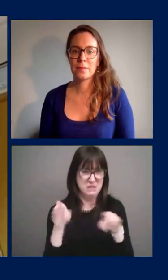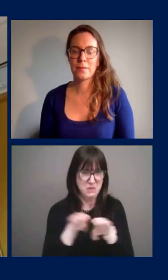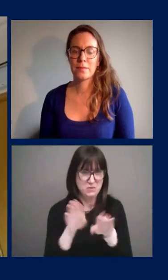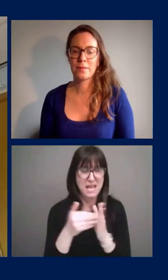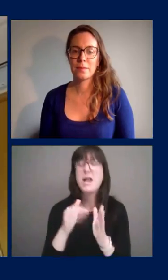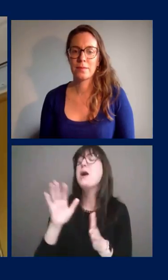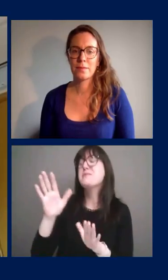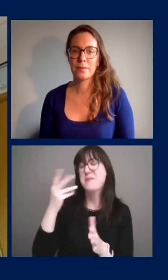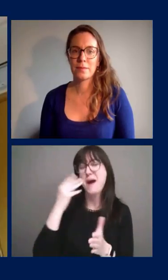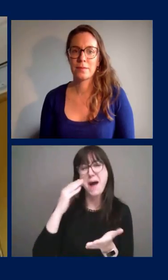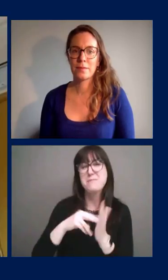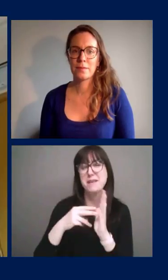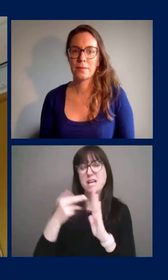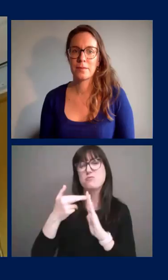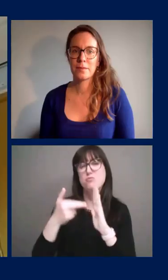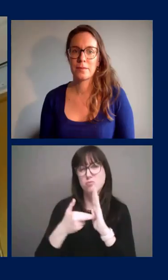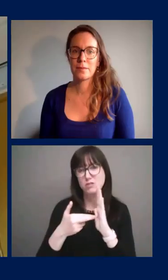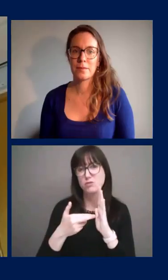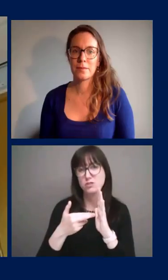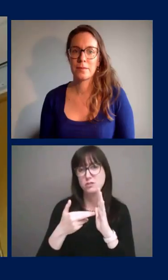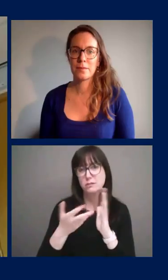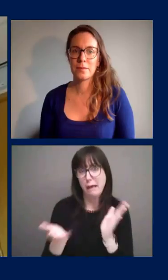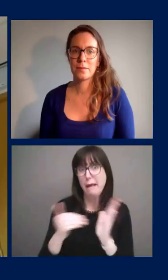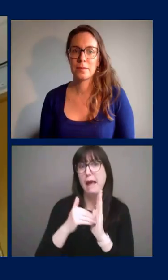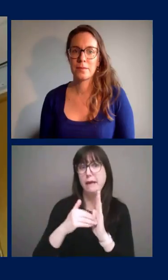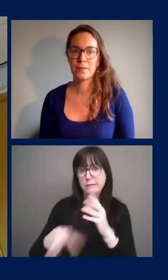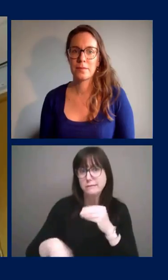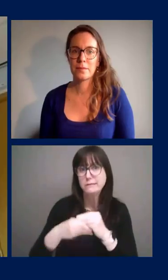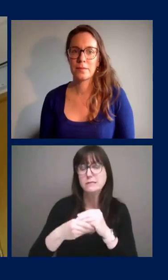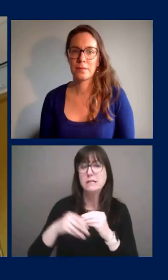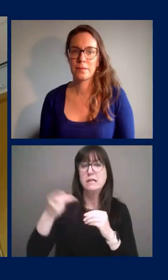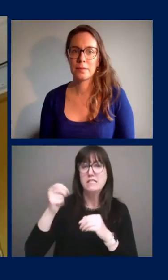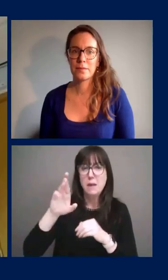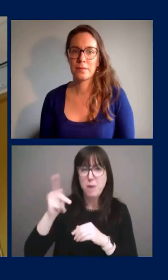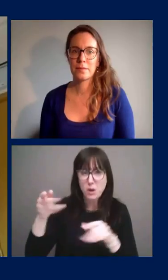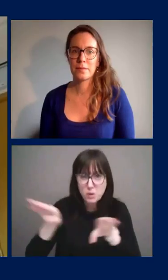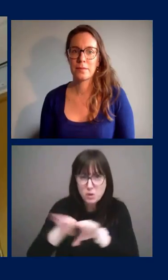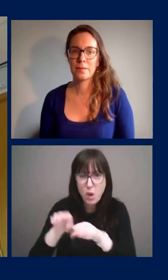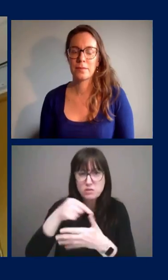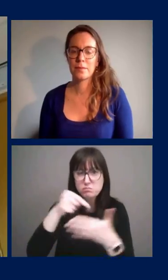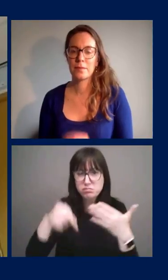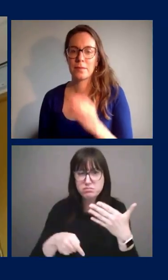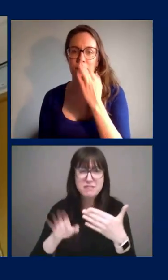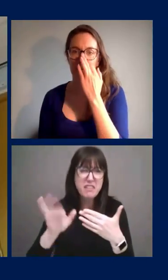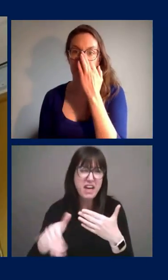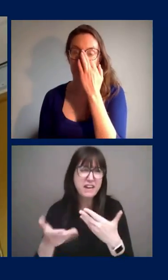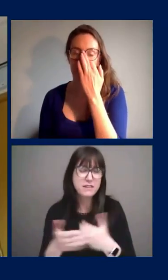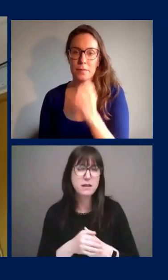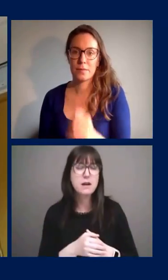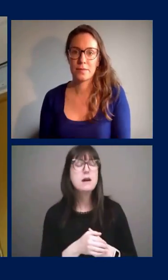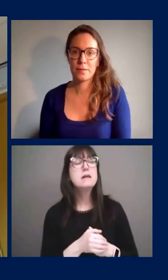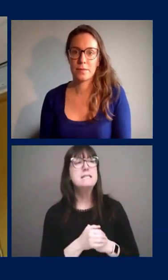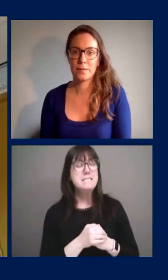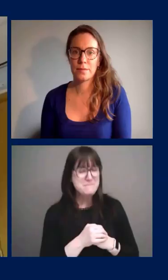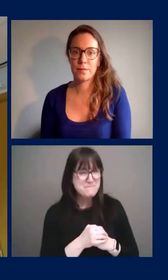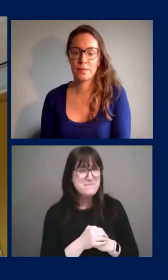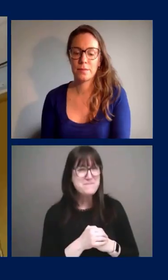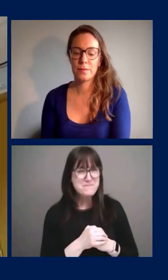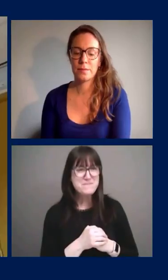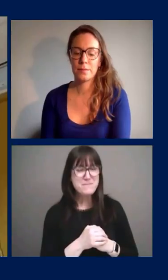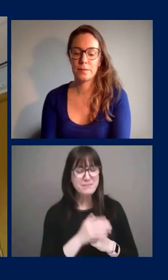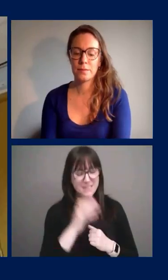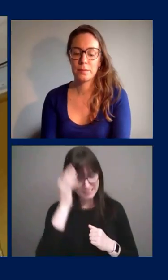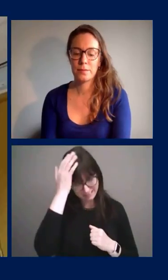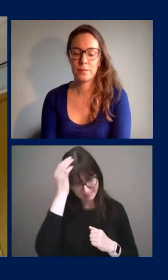back in place like close the parks and yeah yeah you know the first thing to